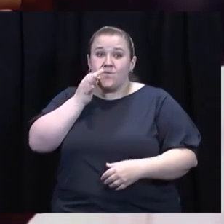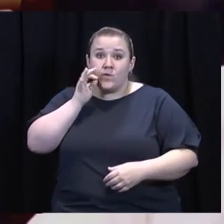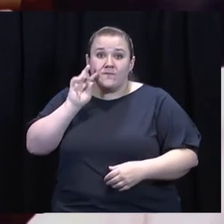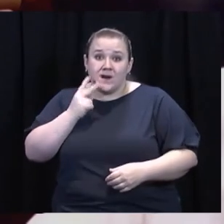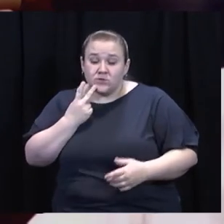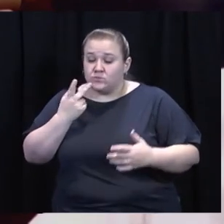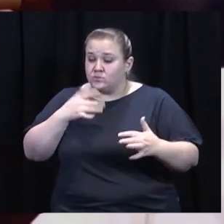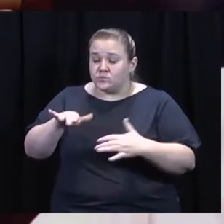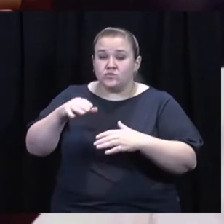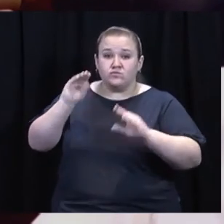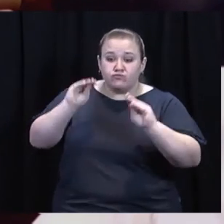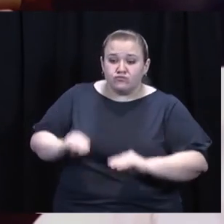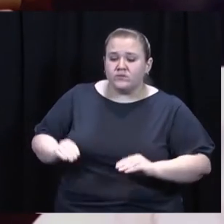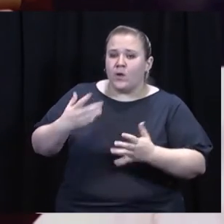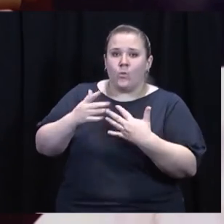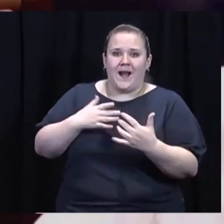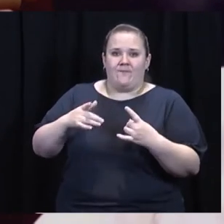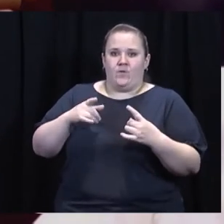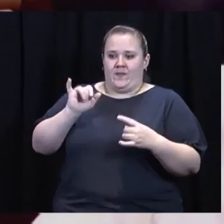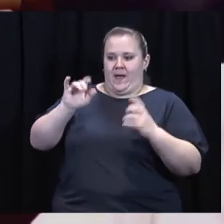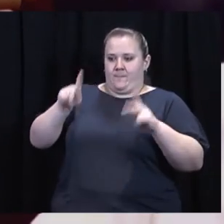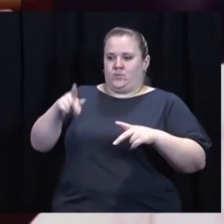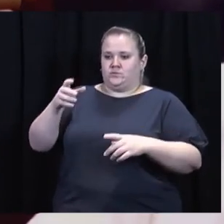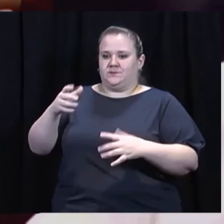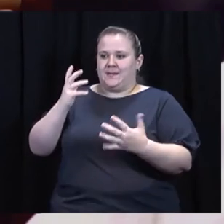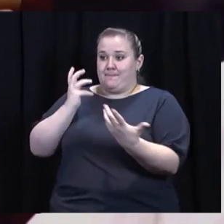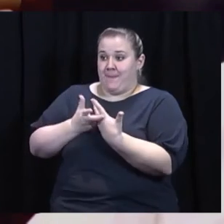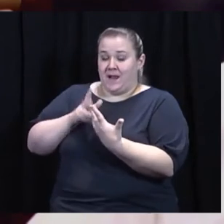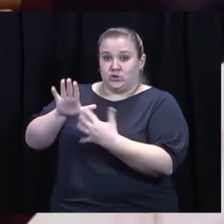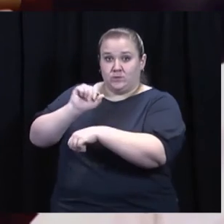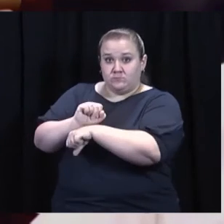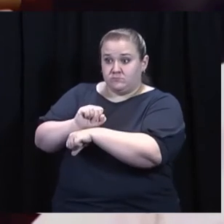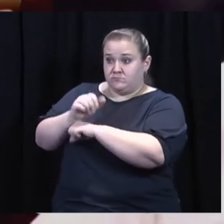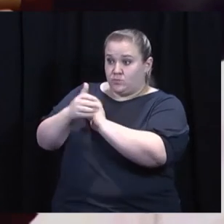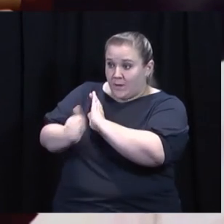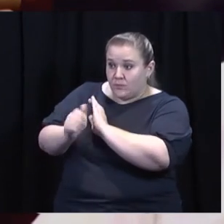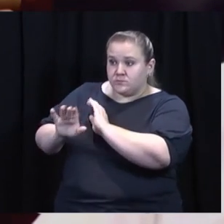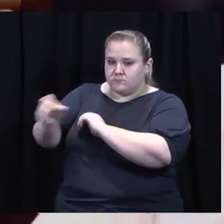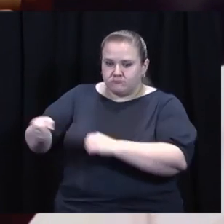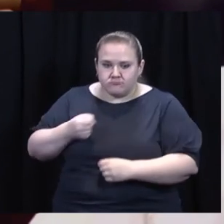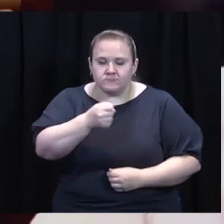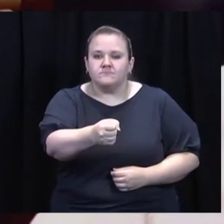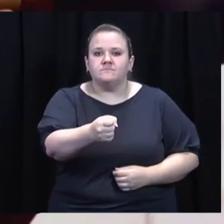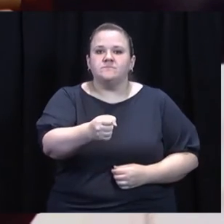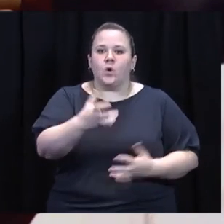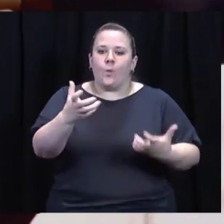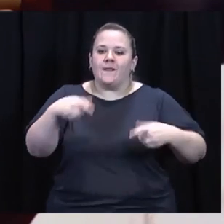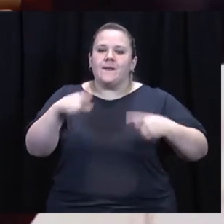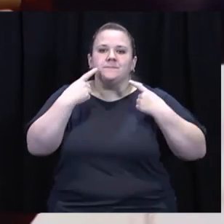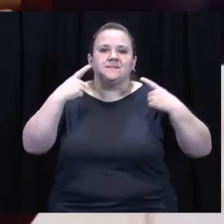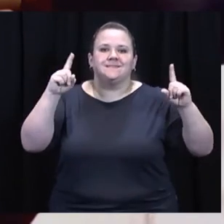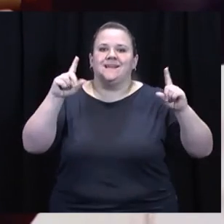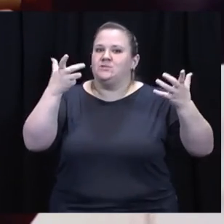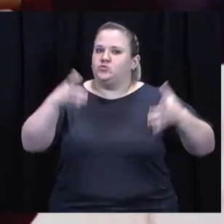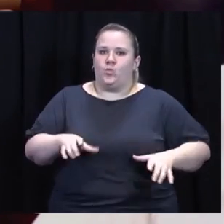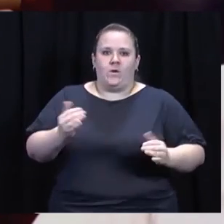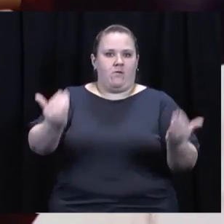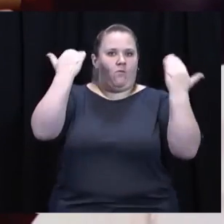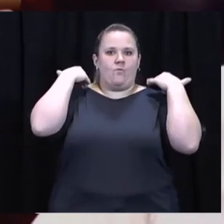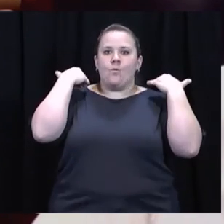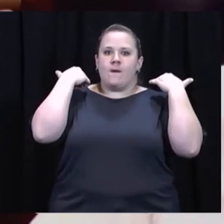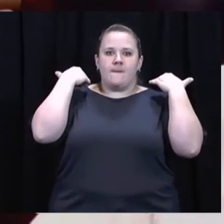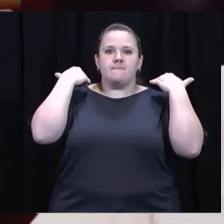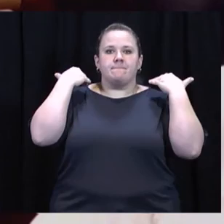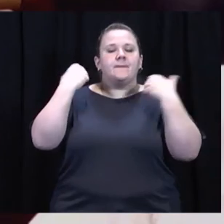or whatever, to place them in a proper position that they're going to succeed rather than overwhelm them without having the proper